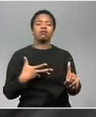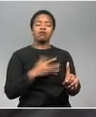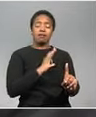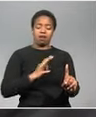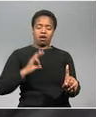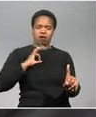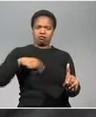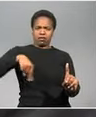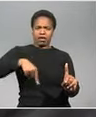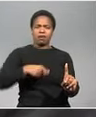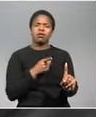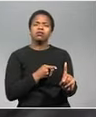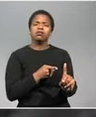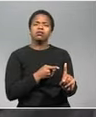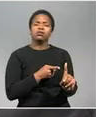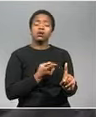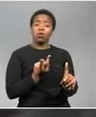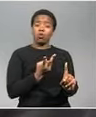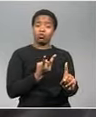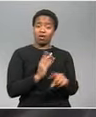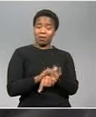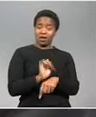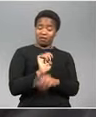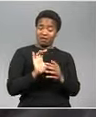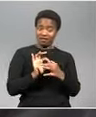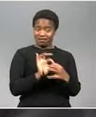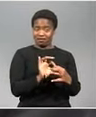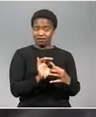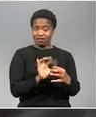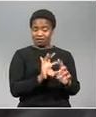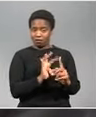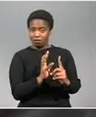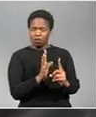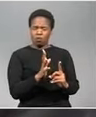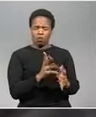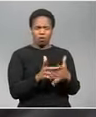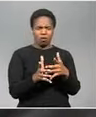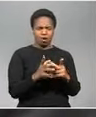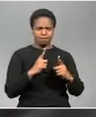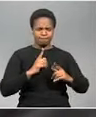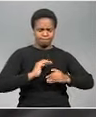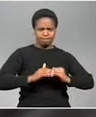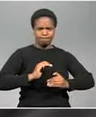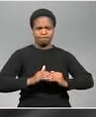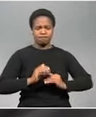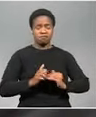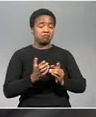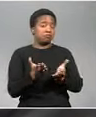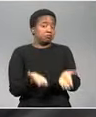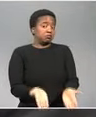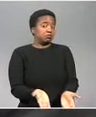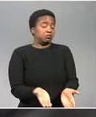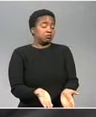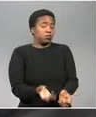are scared of of of course of the people that surrounds him who will do everything in their power to